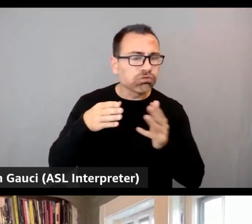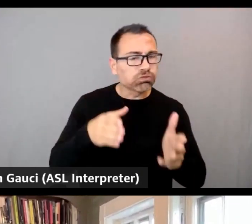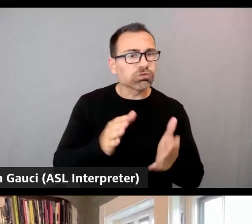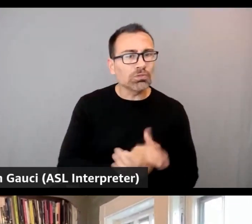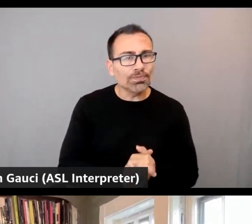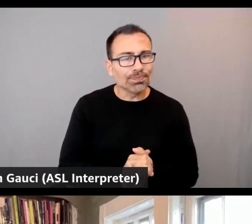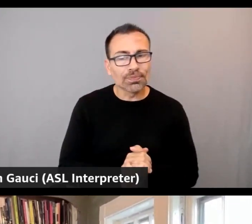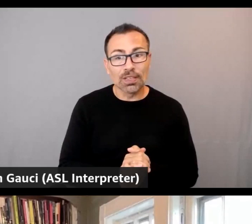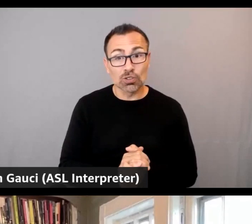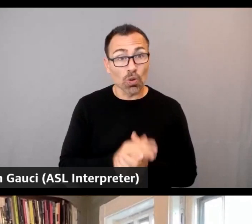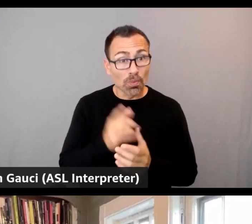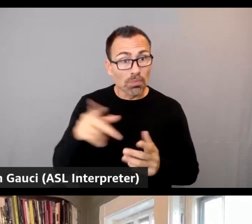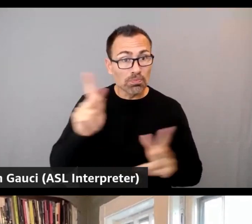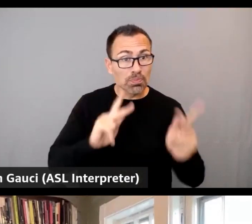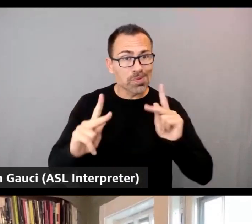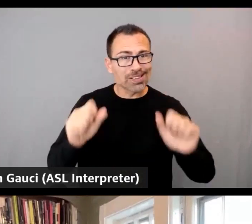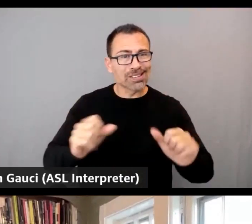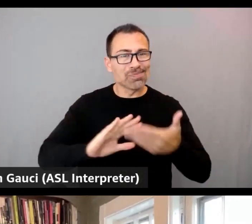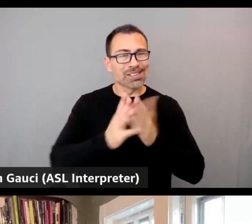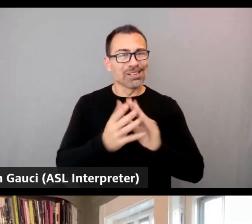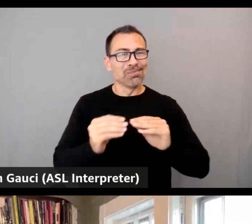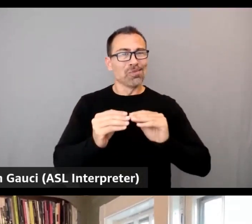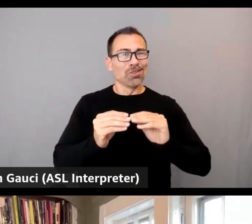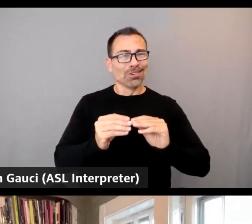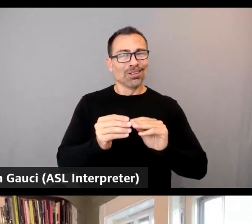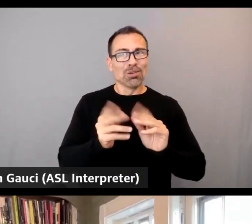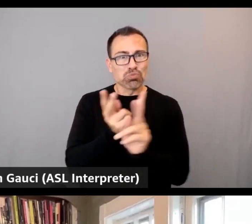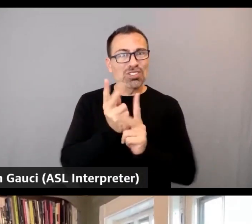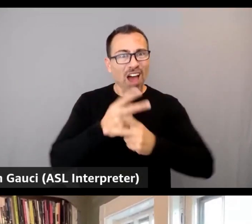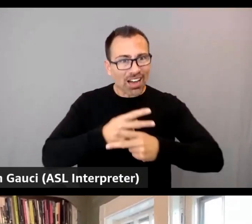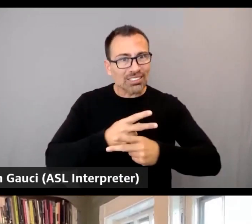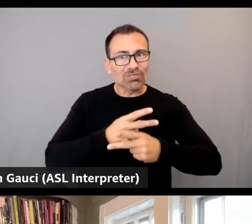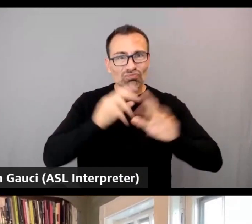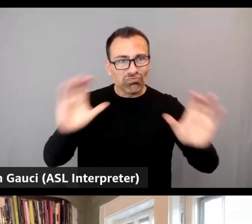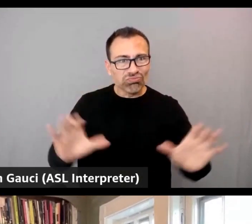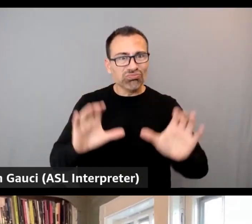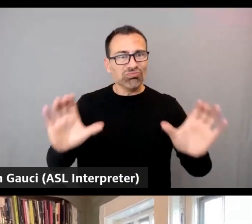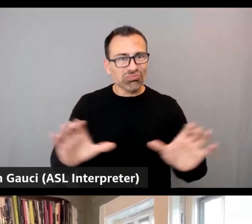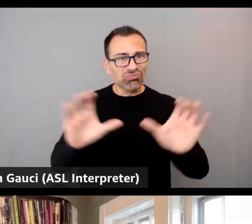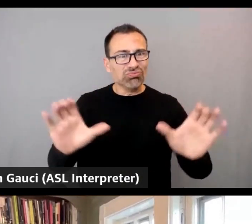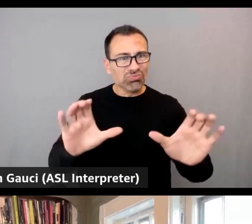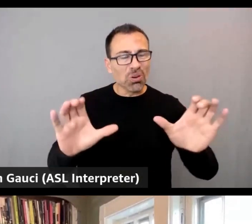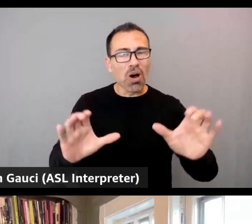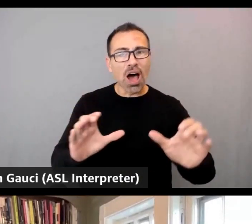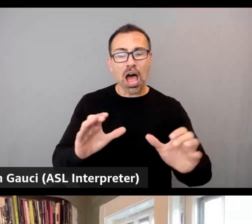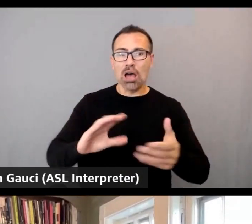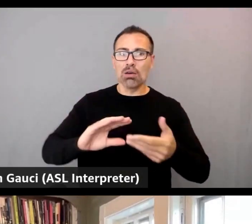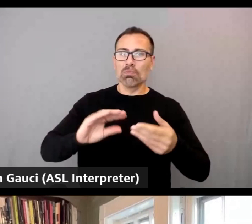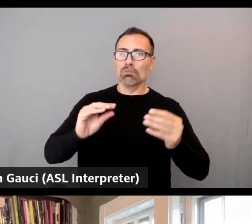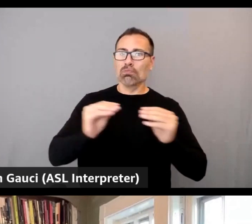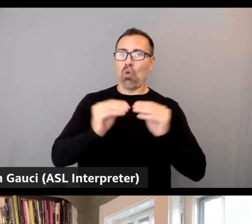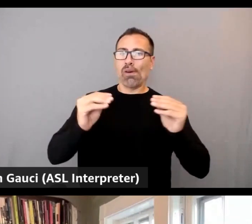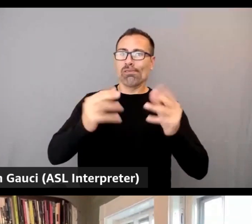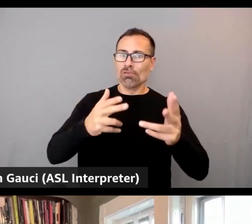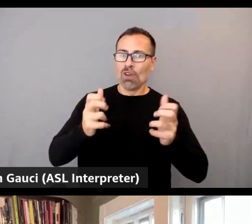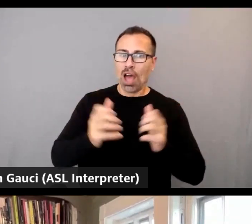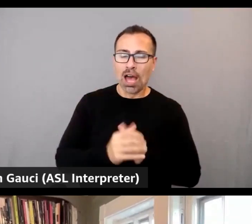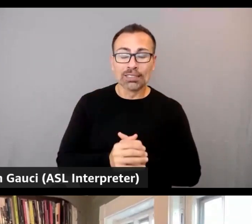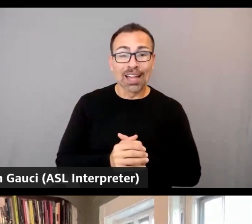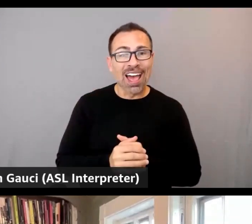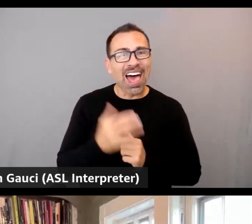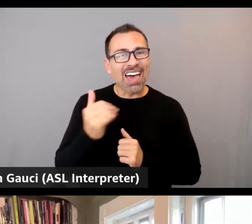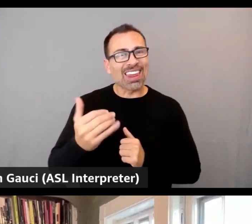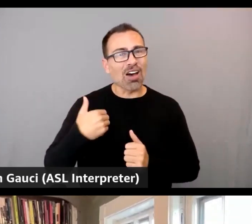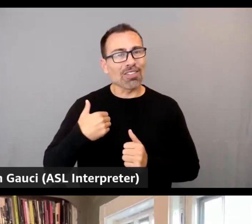be more productive, to be faster and to do even more creative work, which is really what we want folks to do. Right.